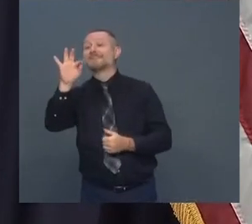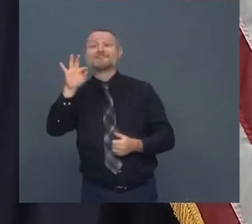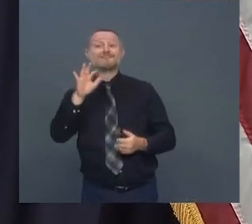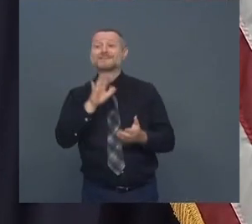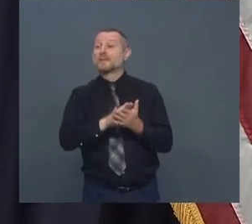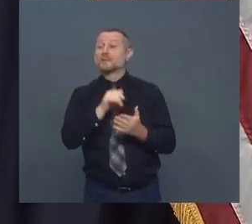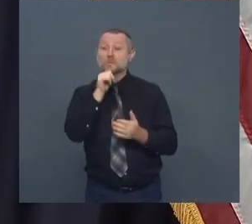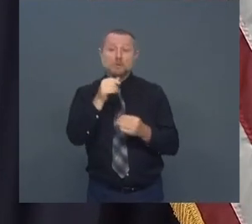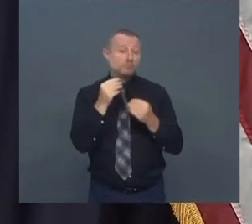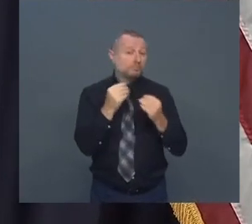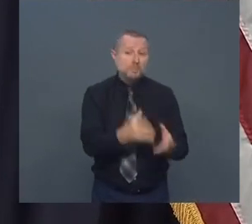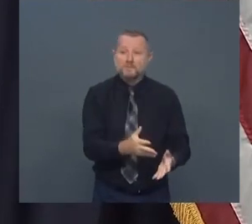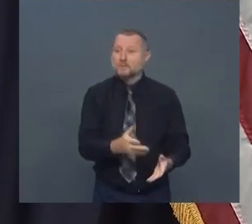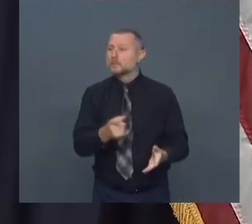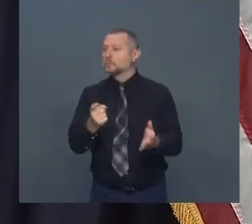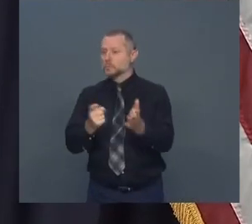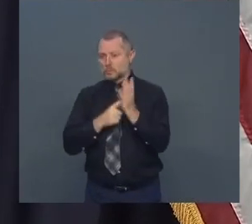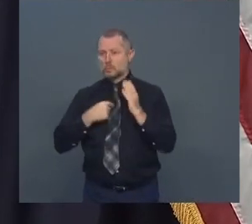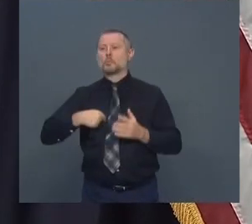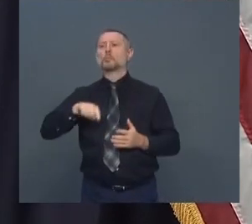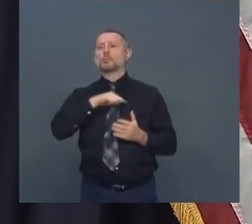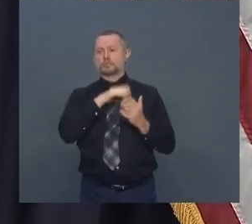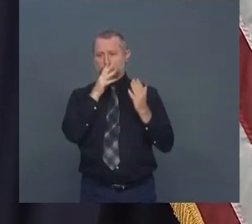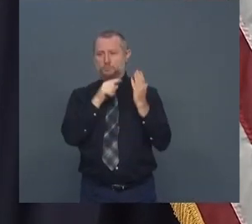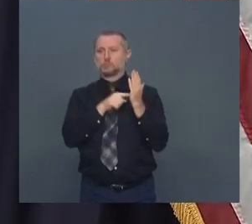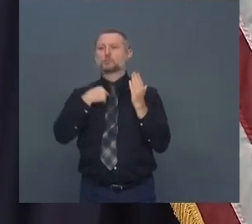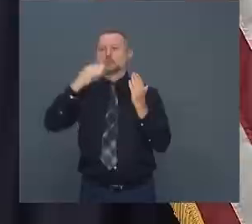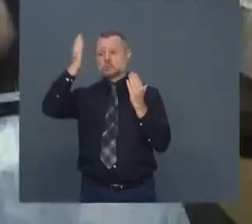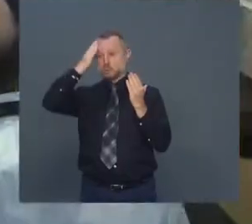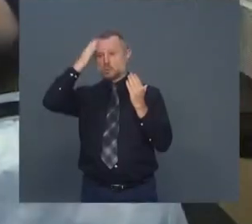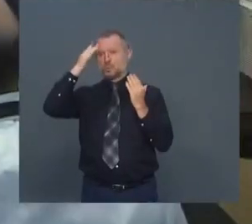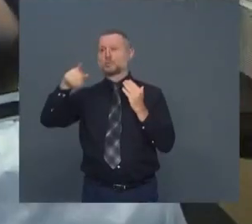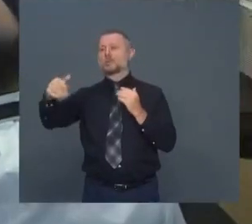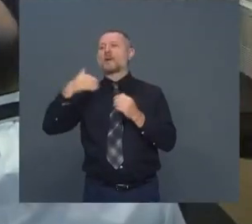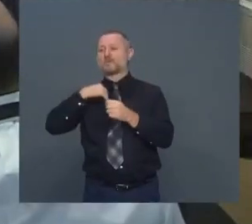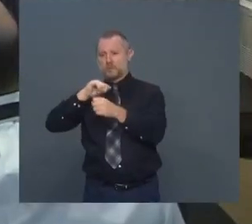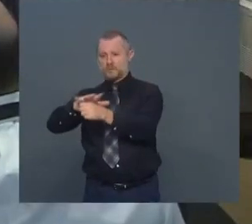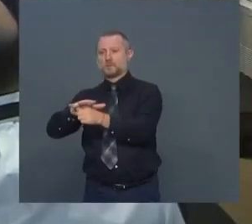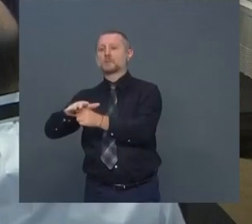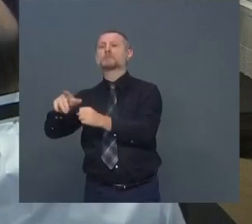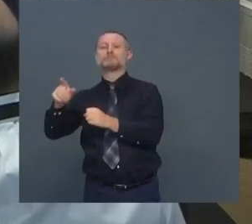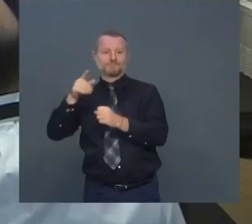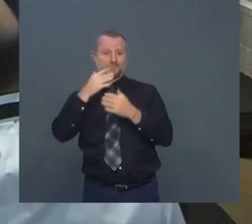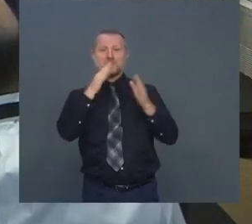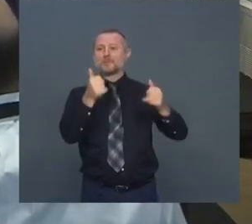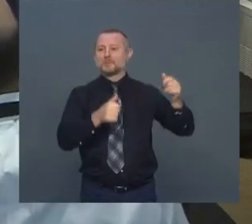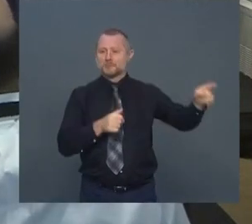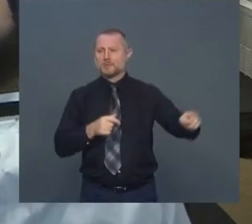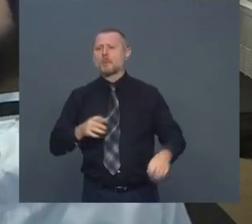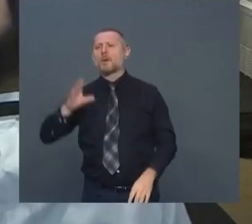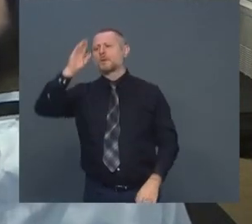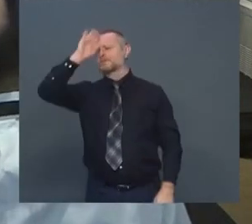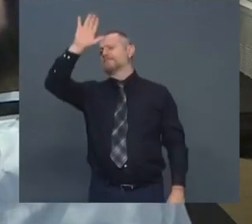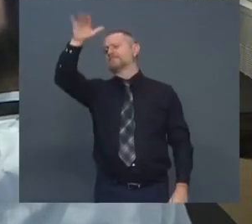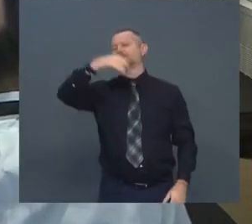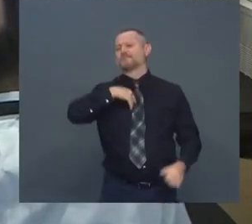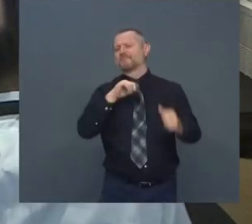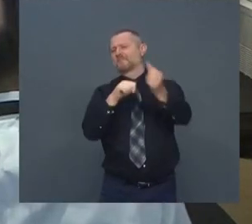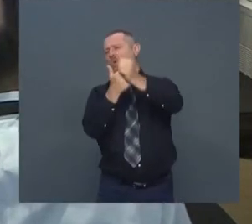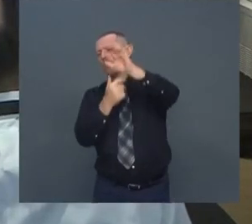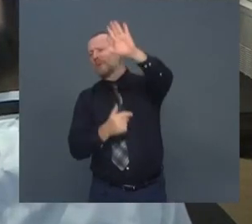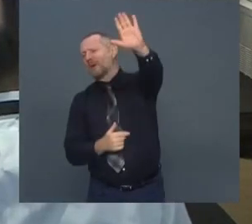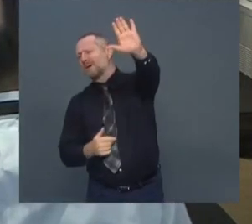existence of COVID in those schools and we'll report it out to the public a lot of these kids might have college-age